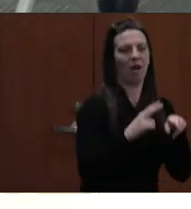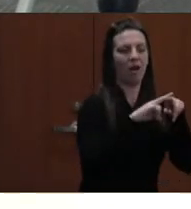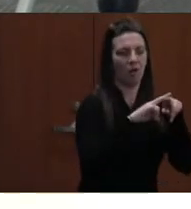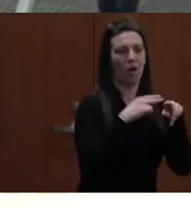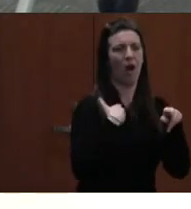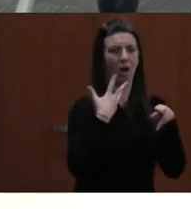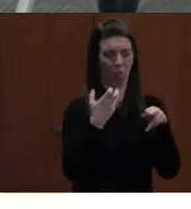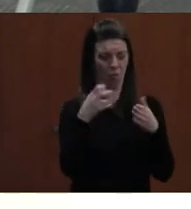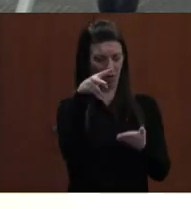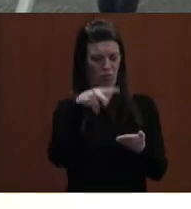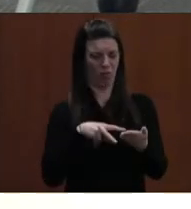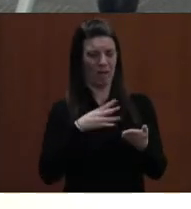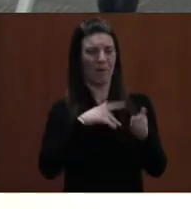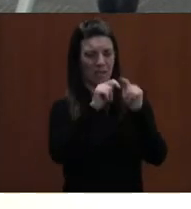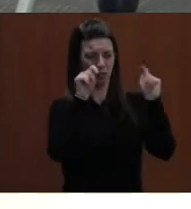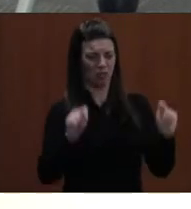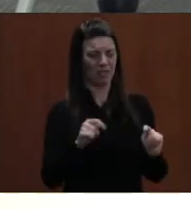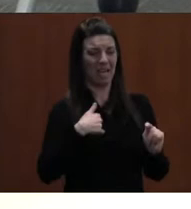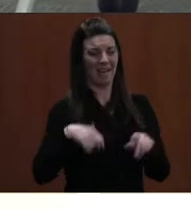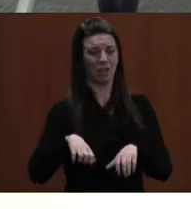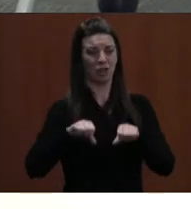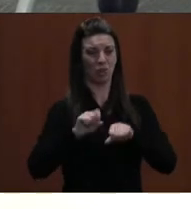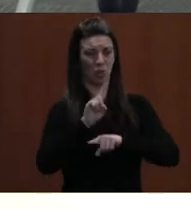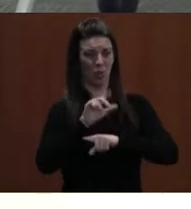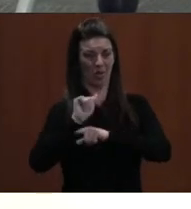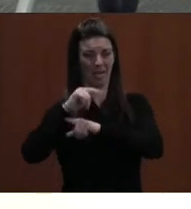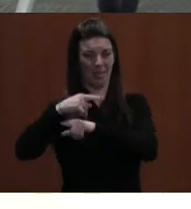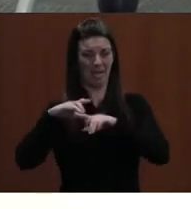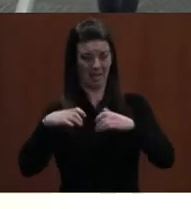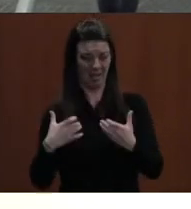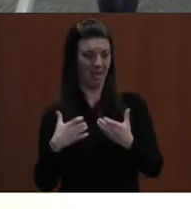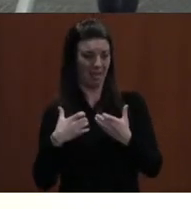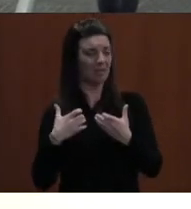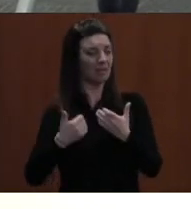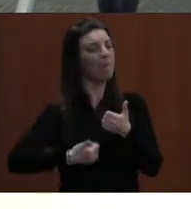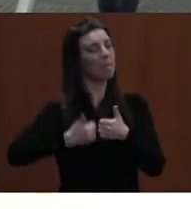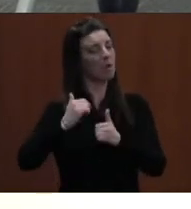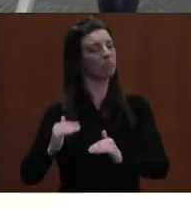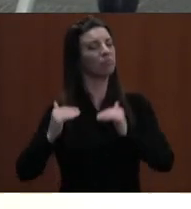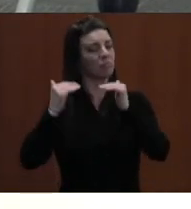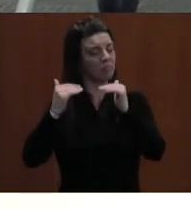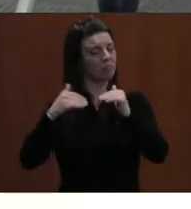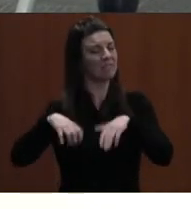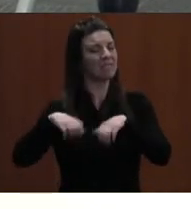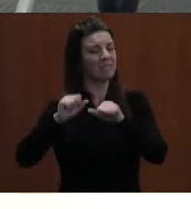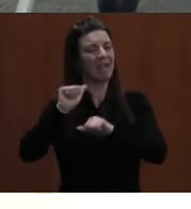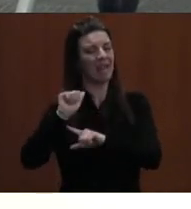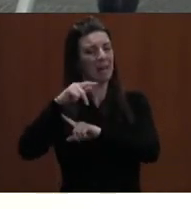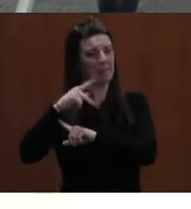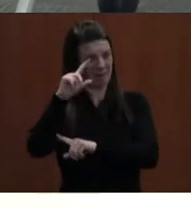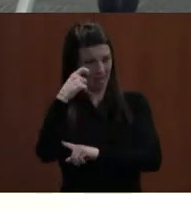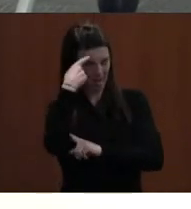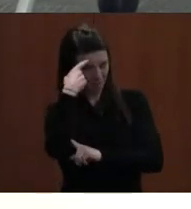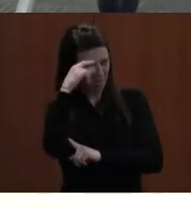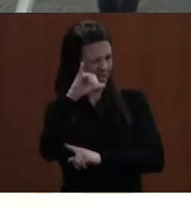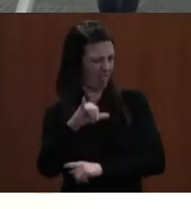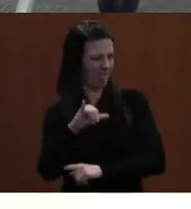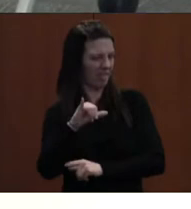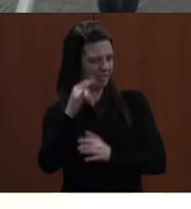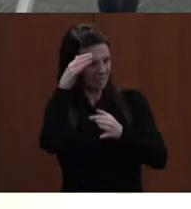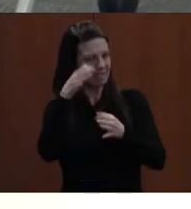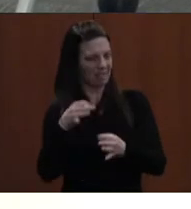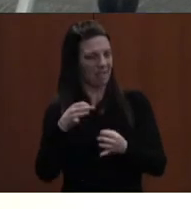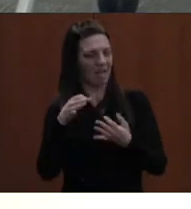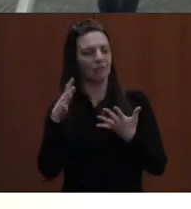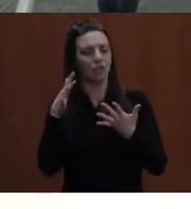transcript. I took one AP class in high school as most excelling students at Boonesboro take AP government as their sole advanced placement course their sophomore year.